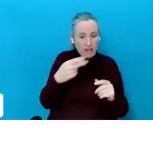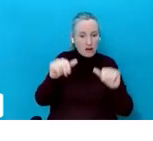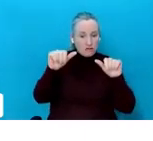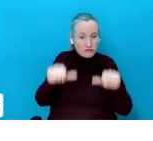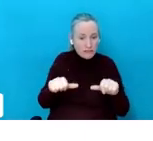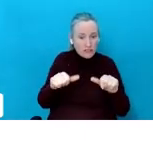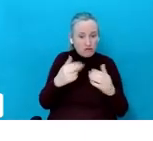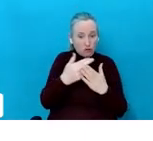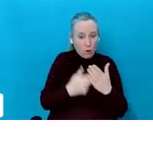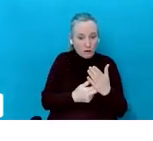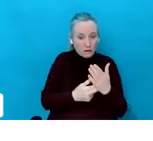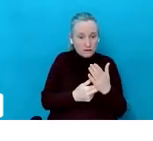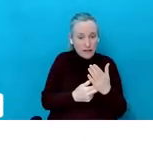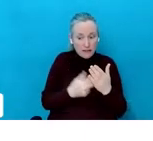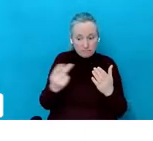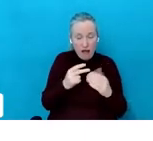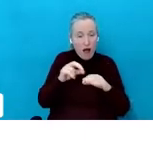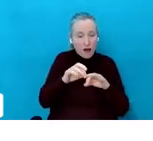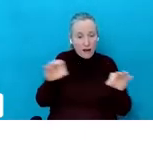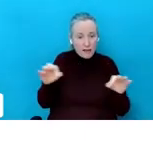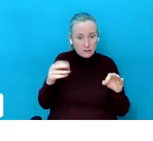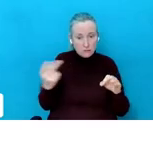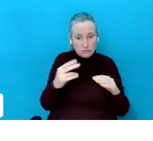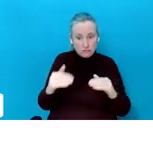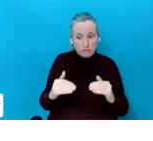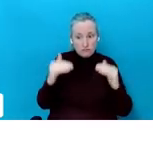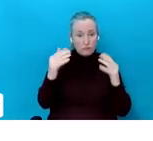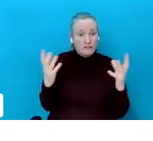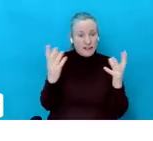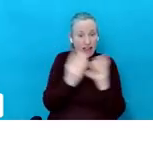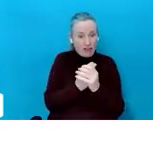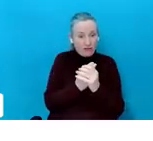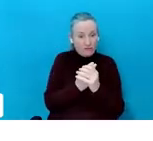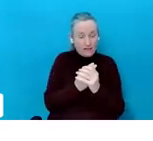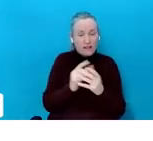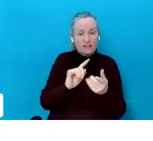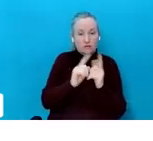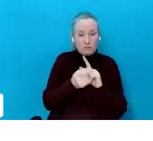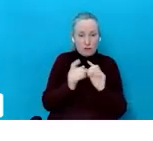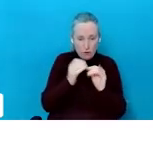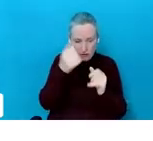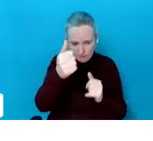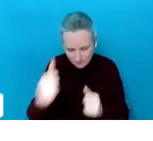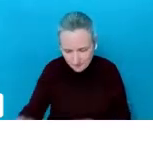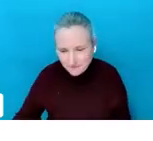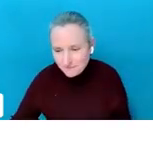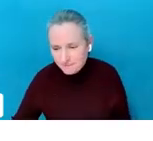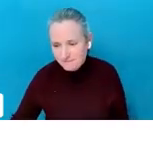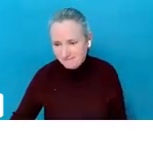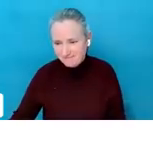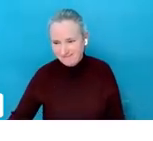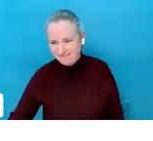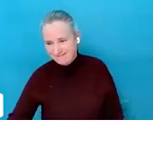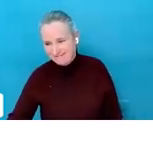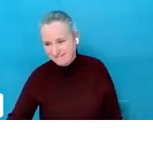them with those rules online together. So let's talk about the screen time tools. OK. So.